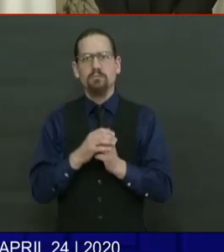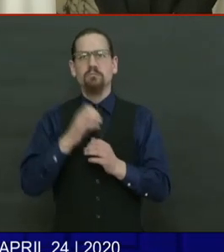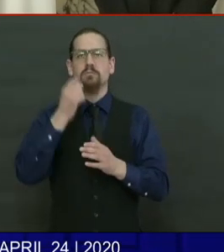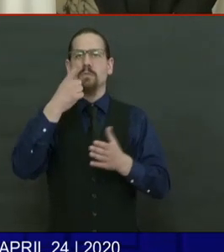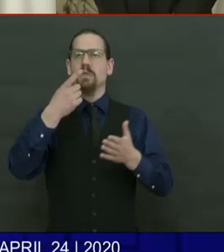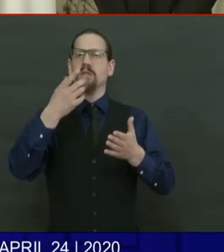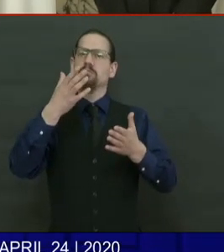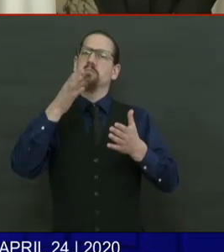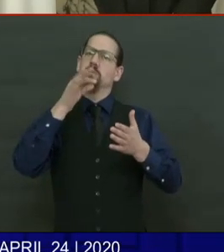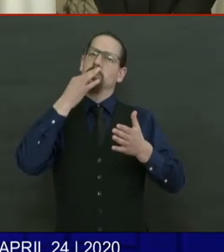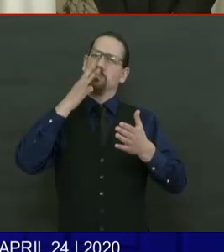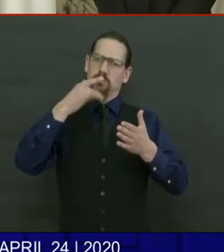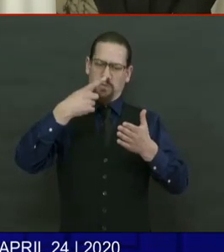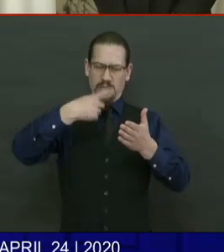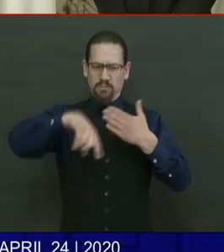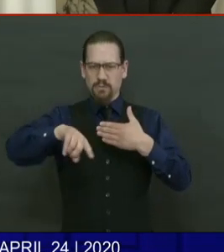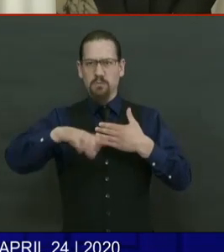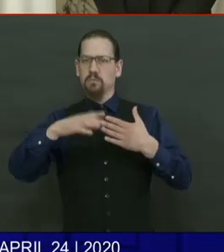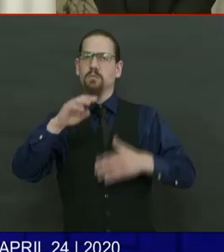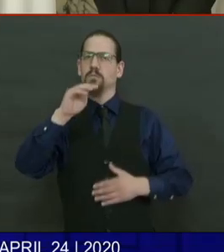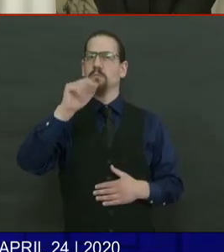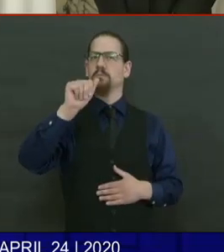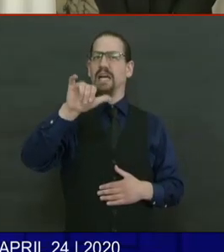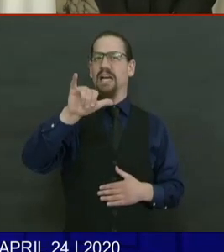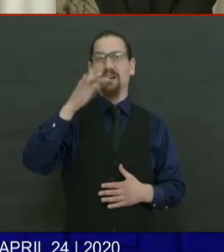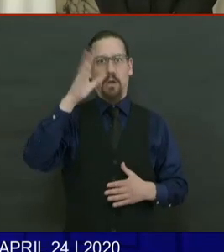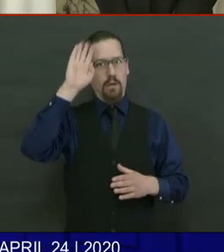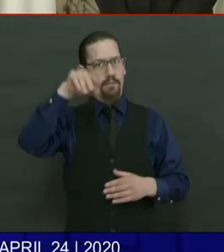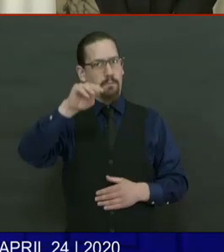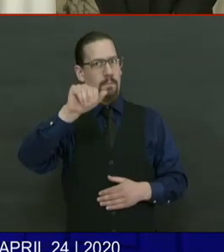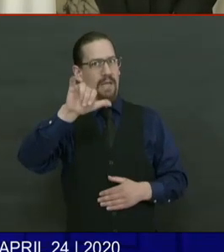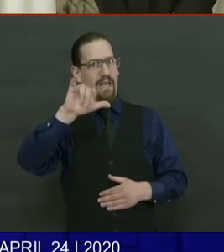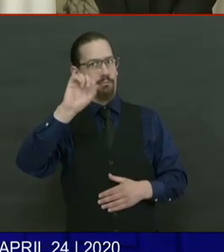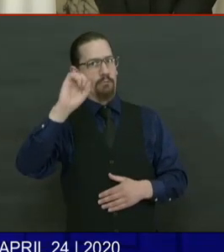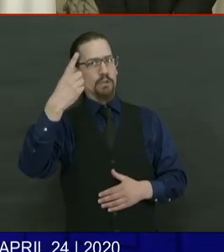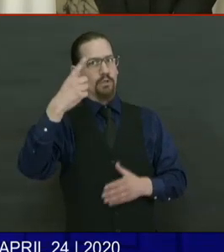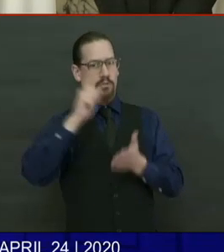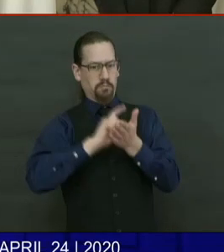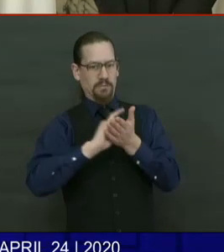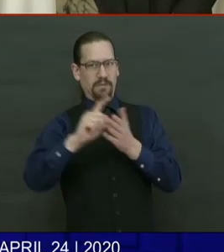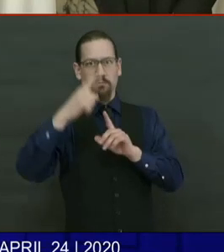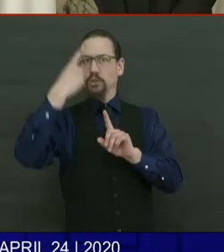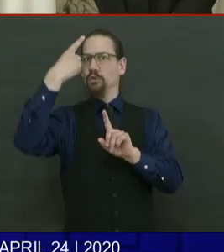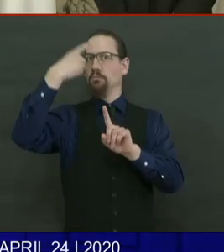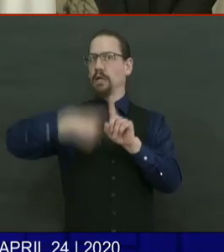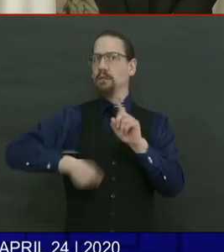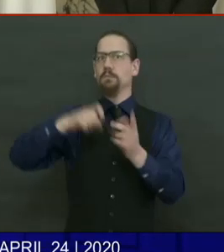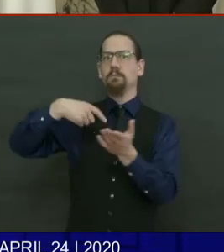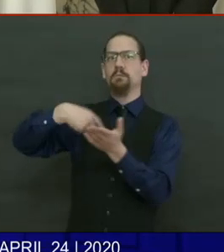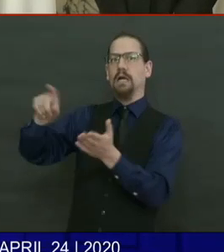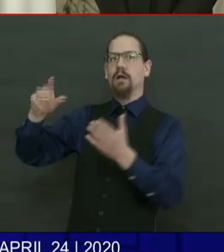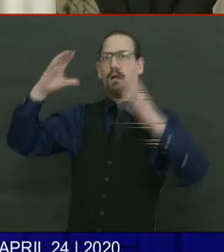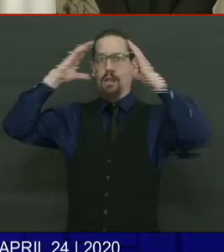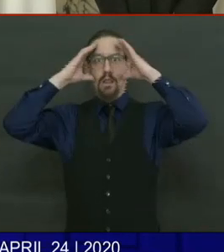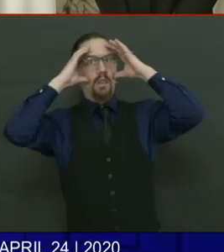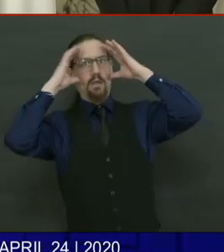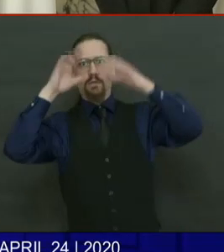I just want you to know help is on the way. I just need a little more time to figure out the details, but we're going to do our best to help you out.